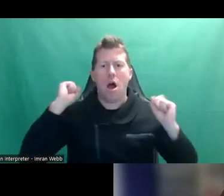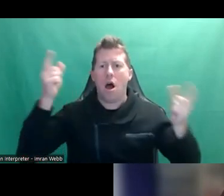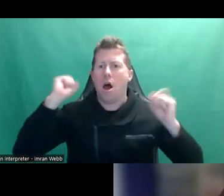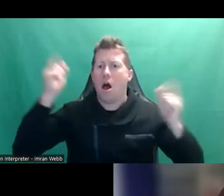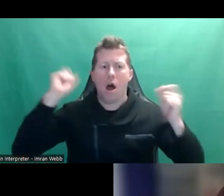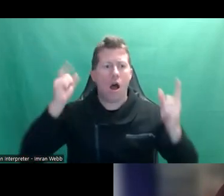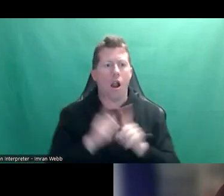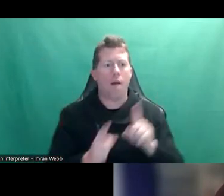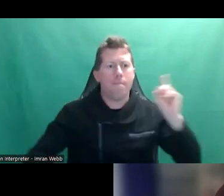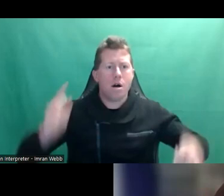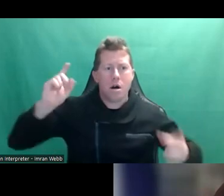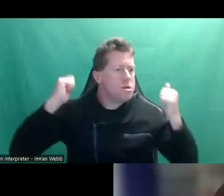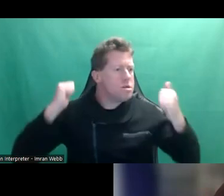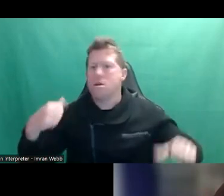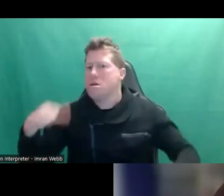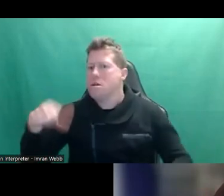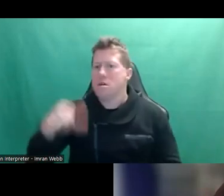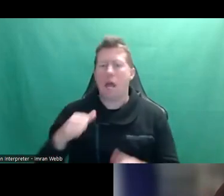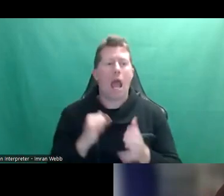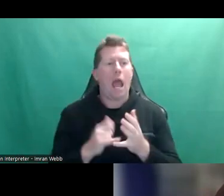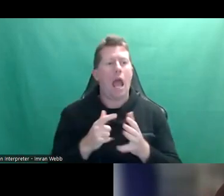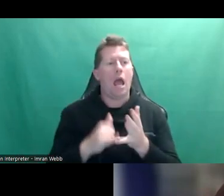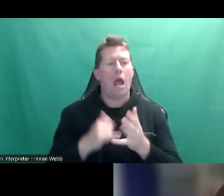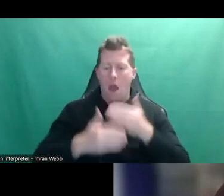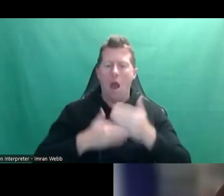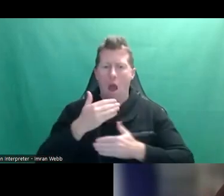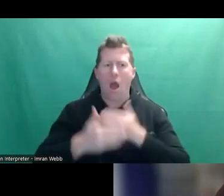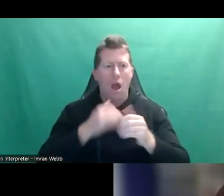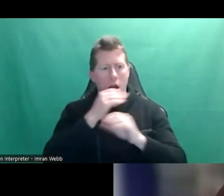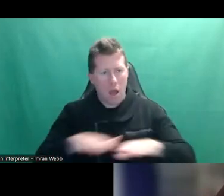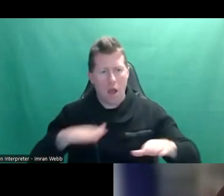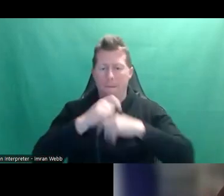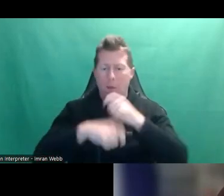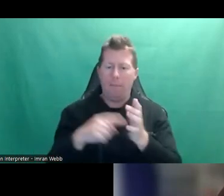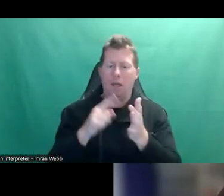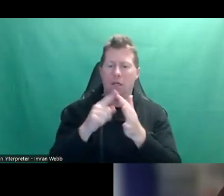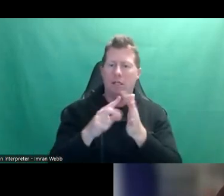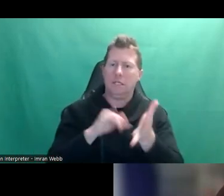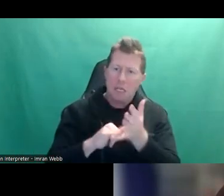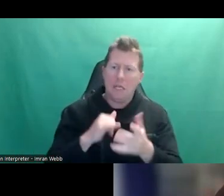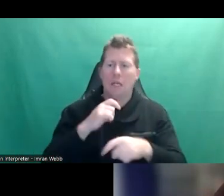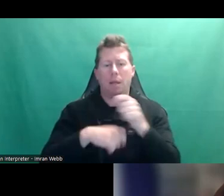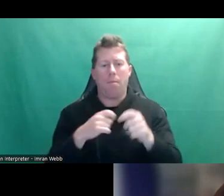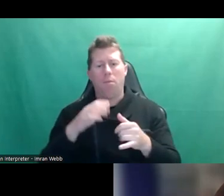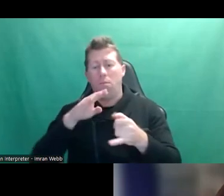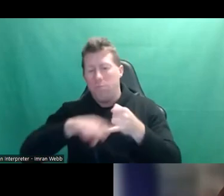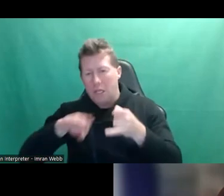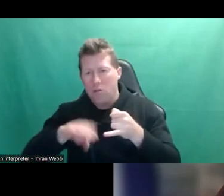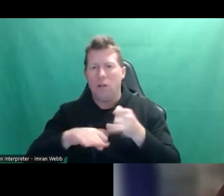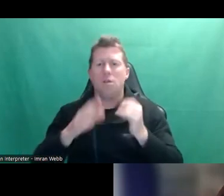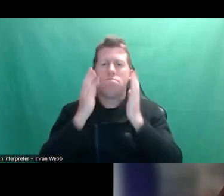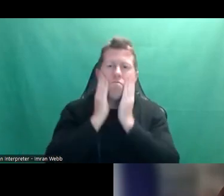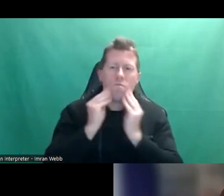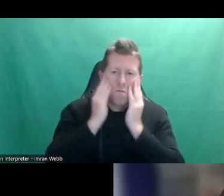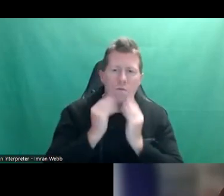of a revelation. And in ways, as they progress, you know, through childhood into adolescence, into getting periods of facial hair, that kind